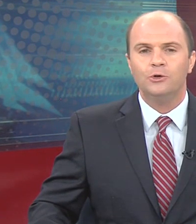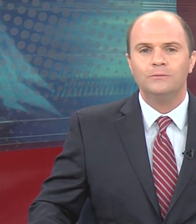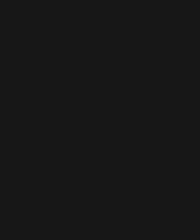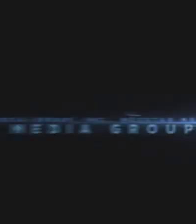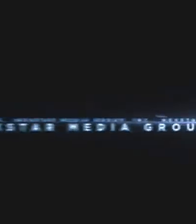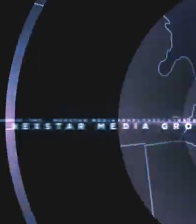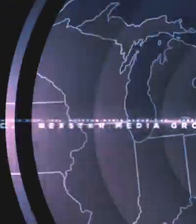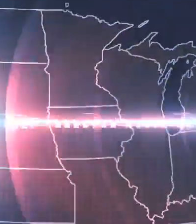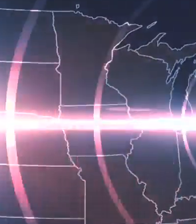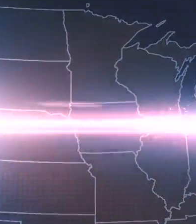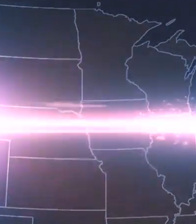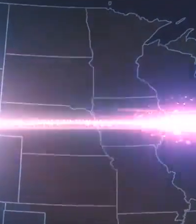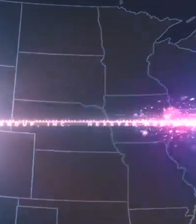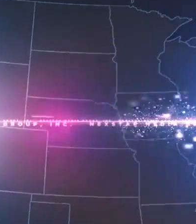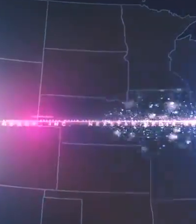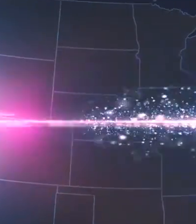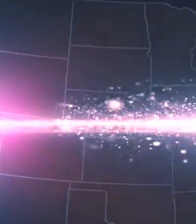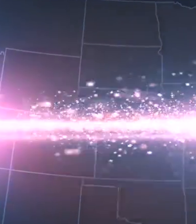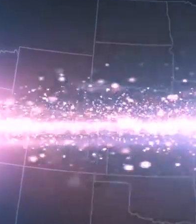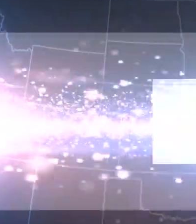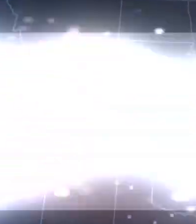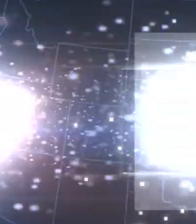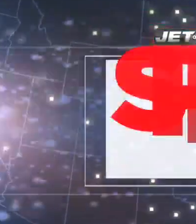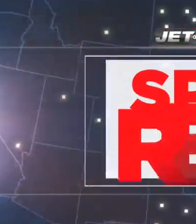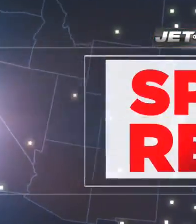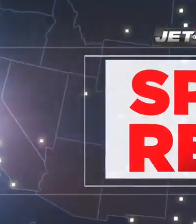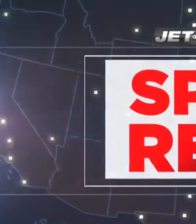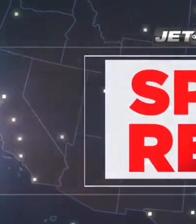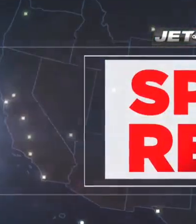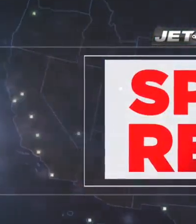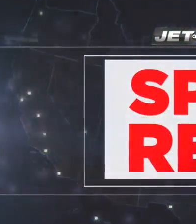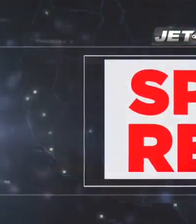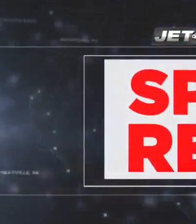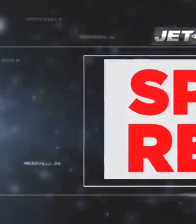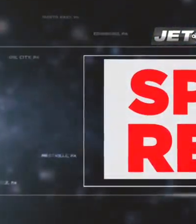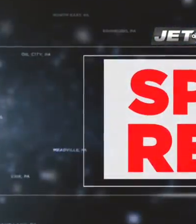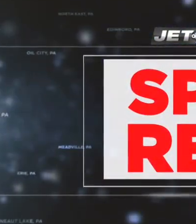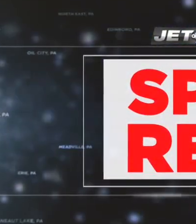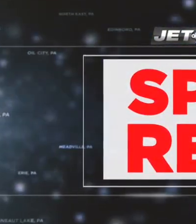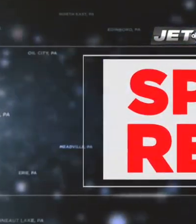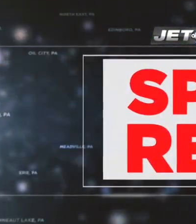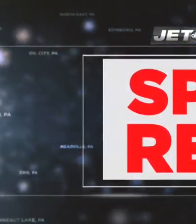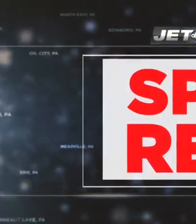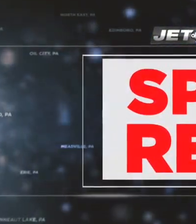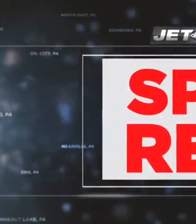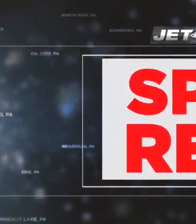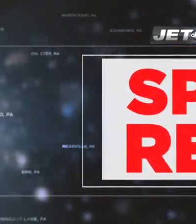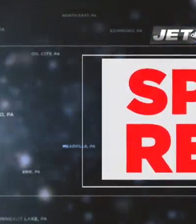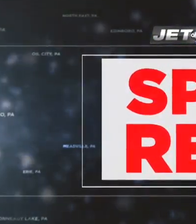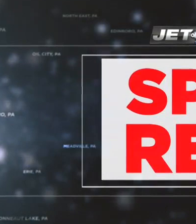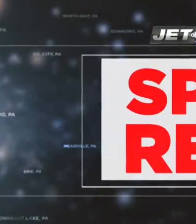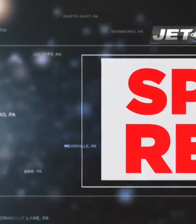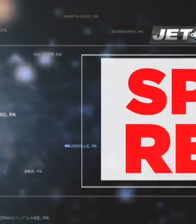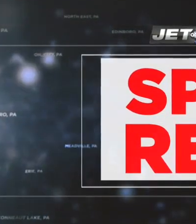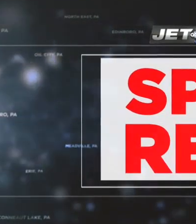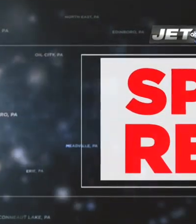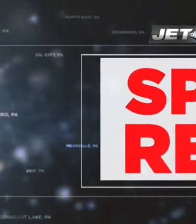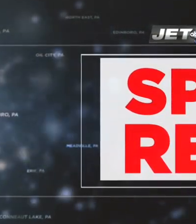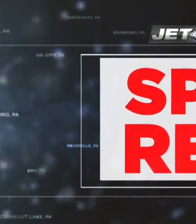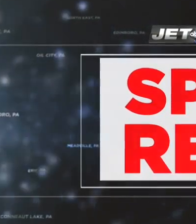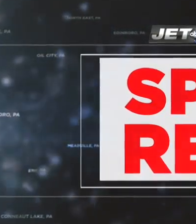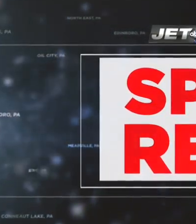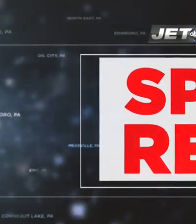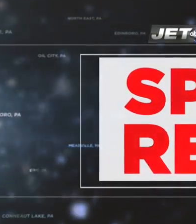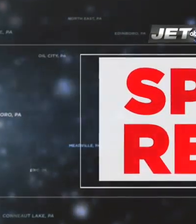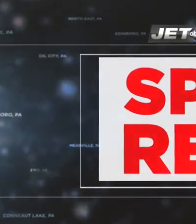Good afternoon. This has been a Jet24 Fox 66 special report. For ongoing developments, log on to